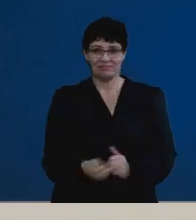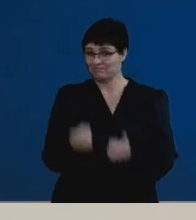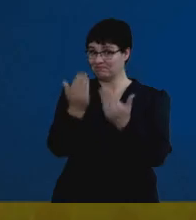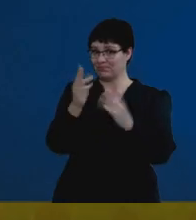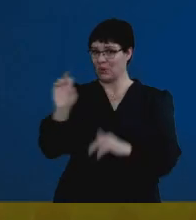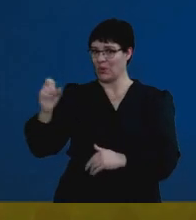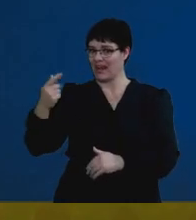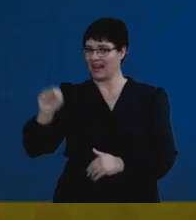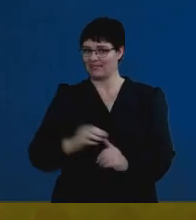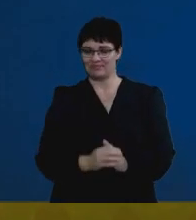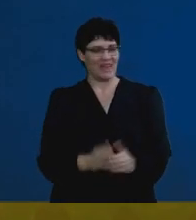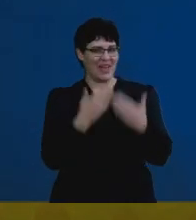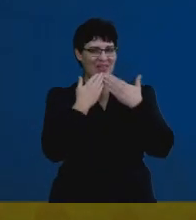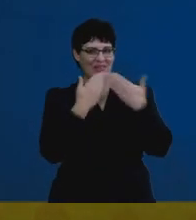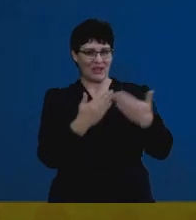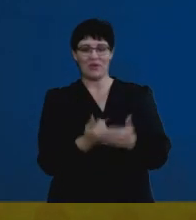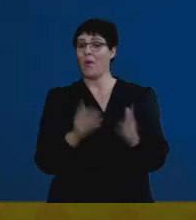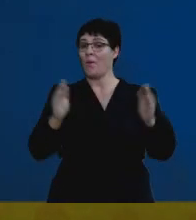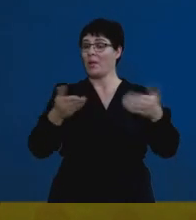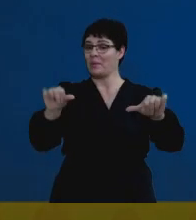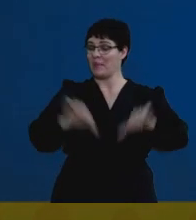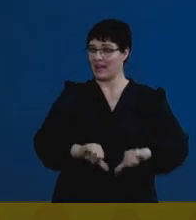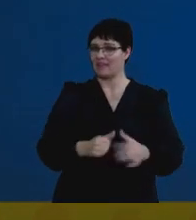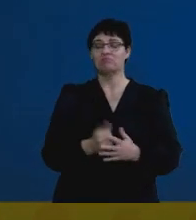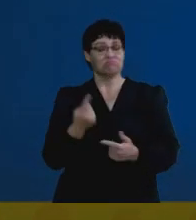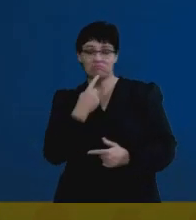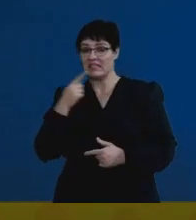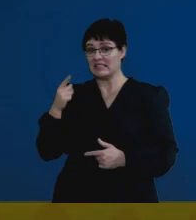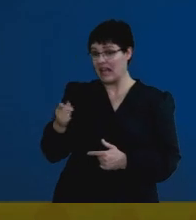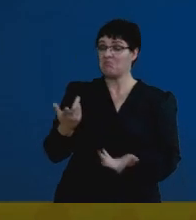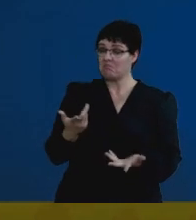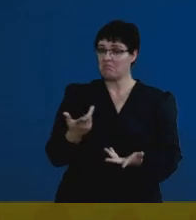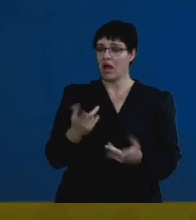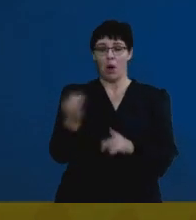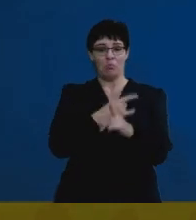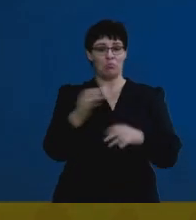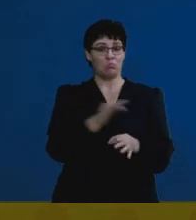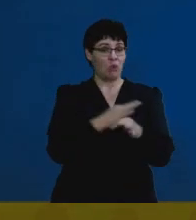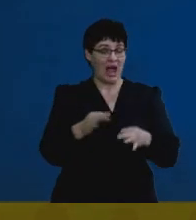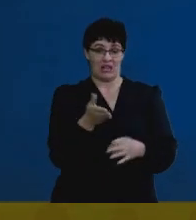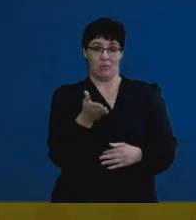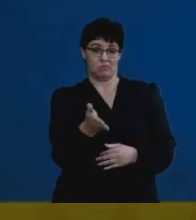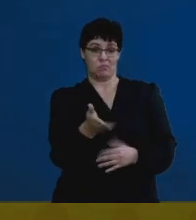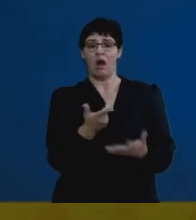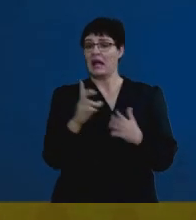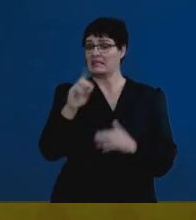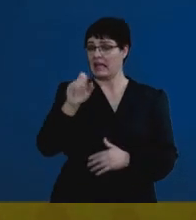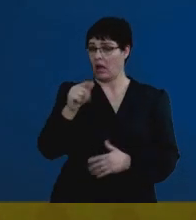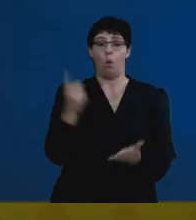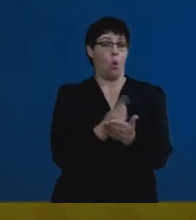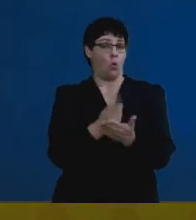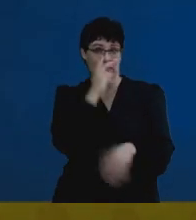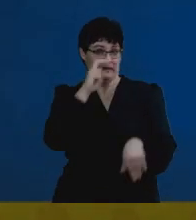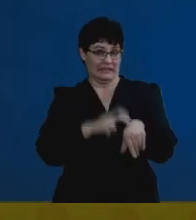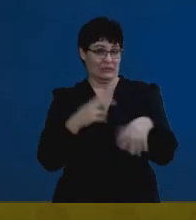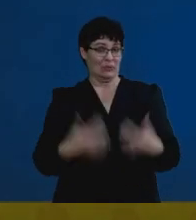to you. Thanks, Luni. Welcome back, guys. And as Luni said, there's some good prizes up for grabs. We always need data, and you know